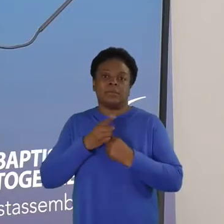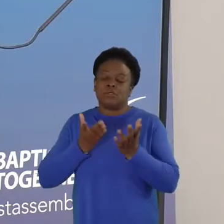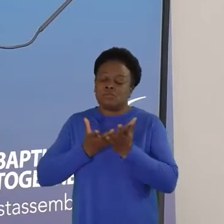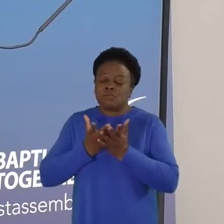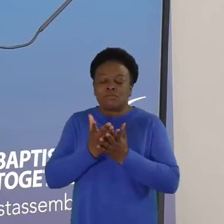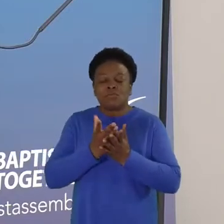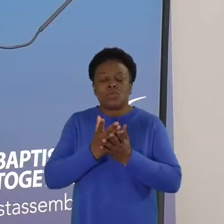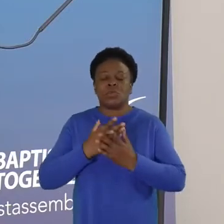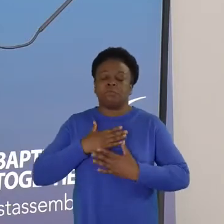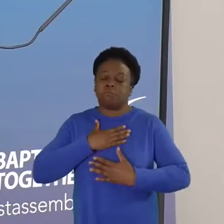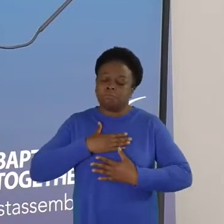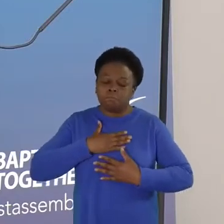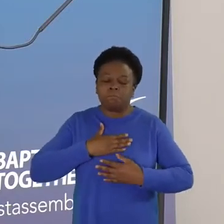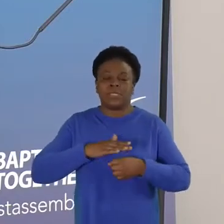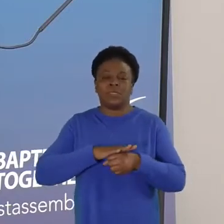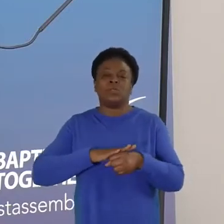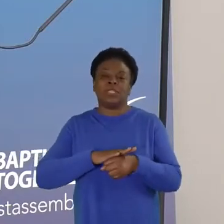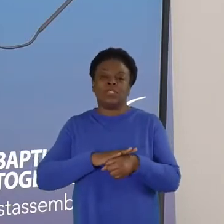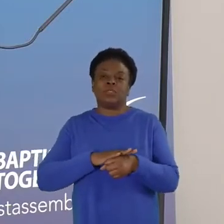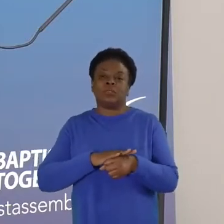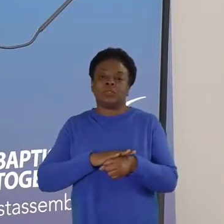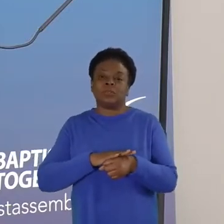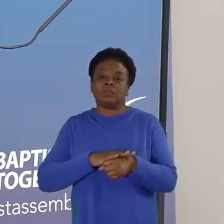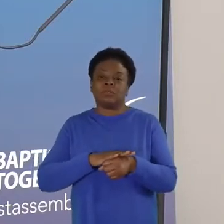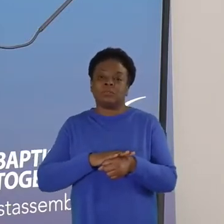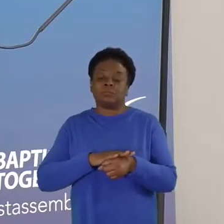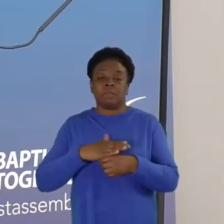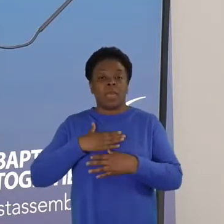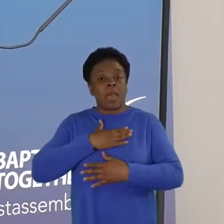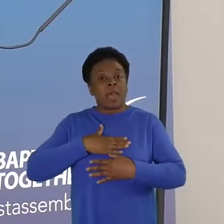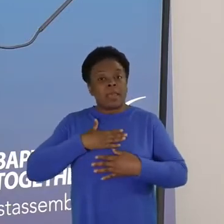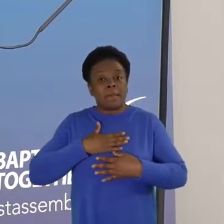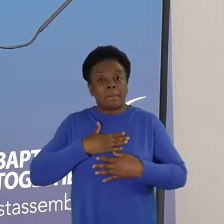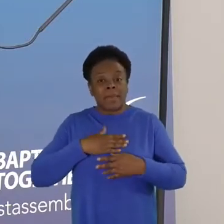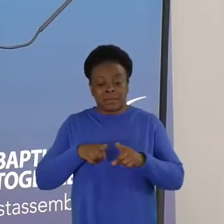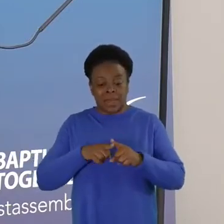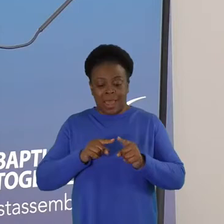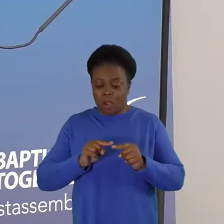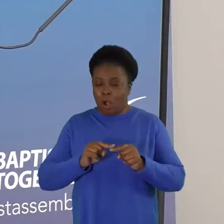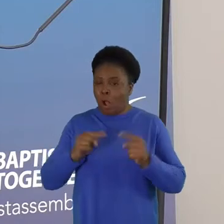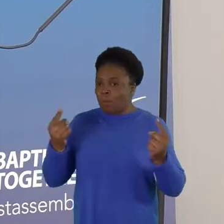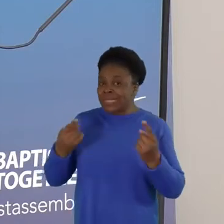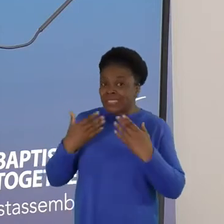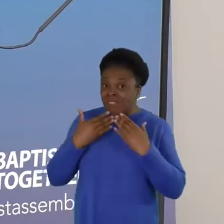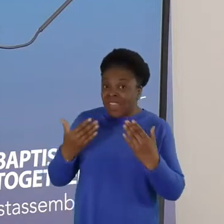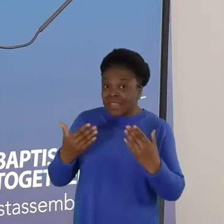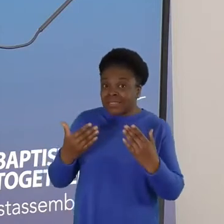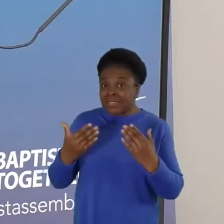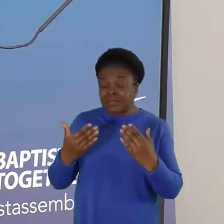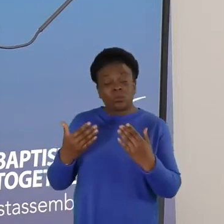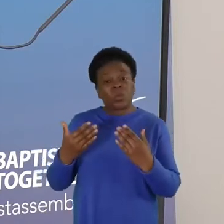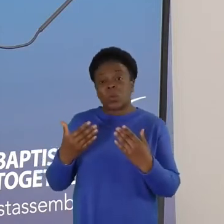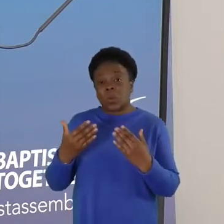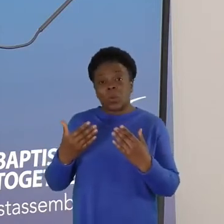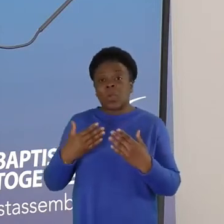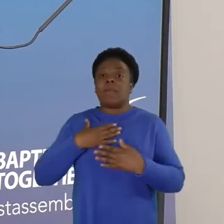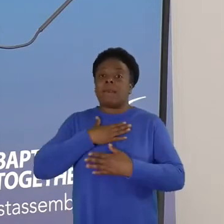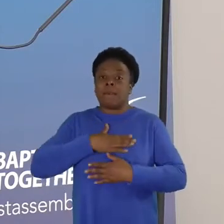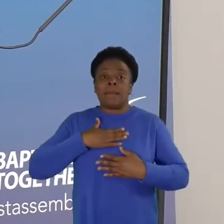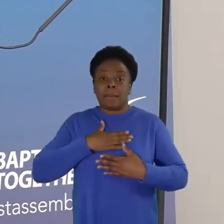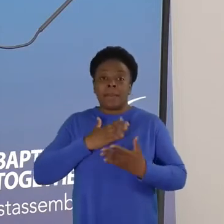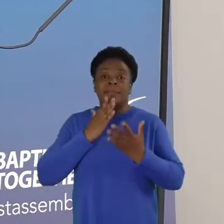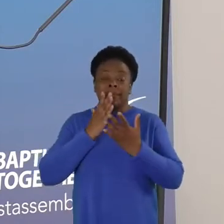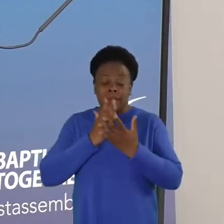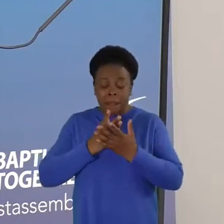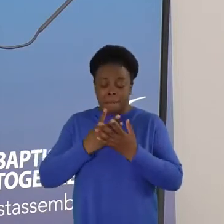And lament isn't the opposite of thanksgiving. Throughout the Psalms, we see lament mixed with thanksgiving.